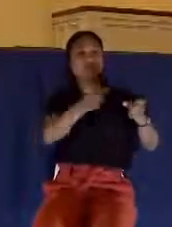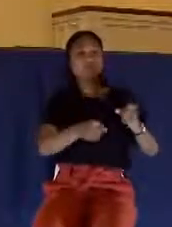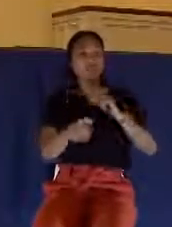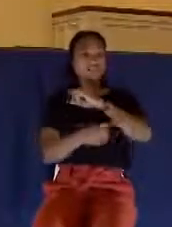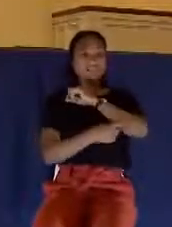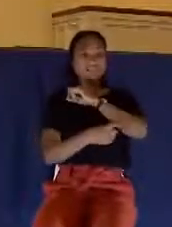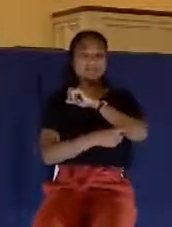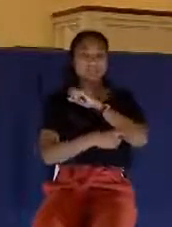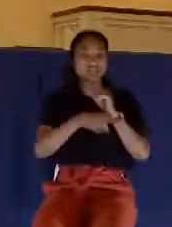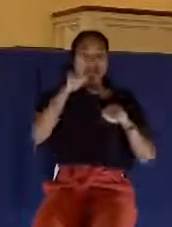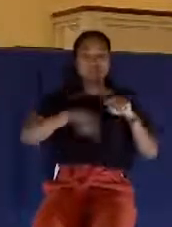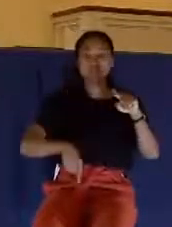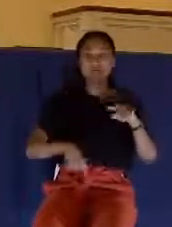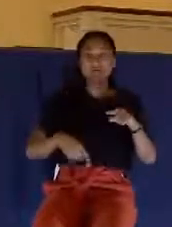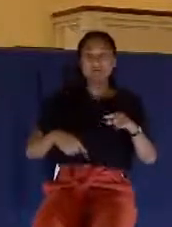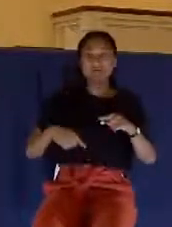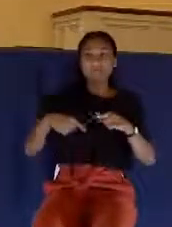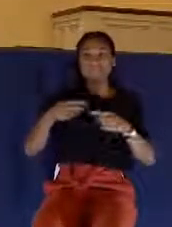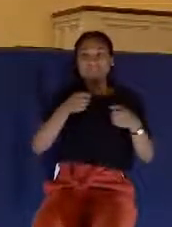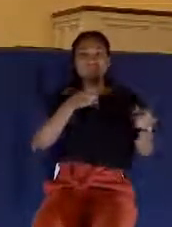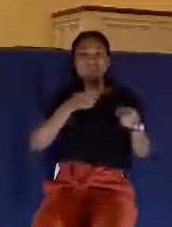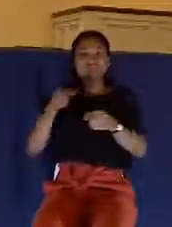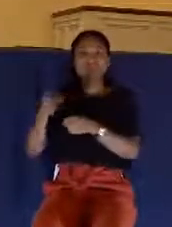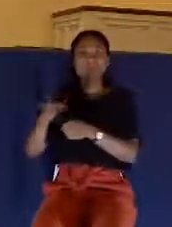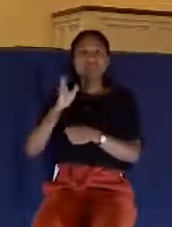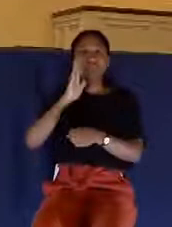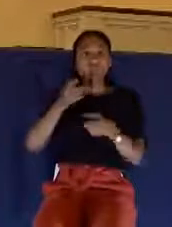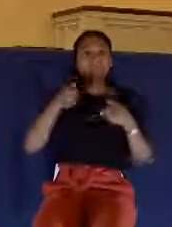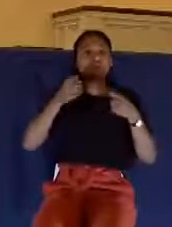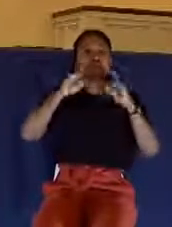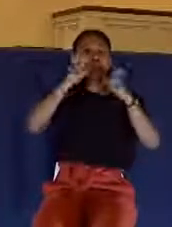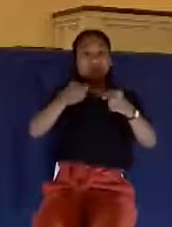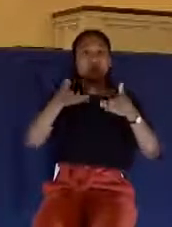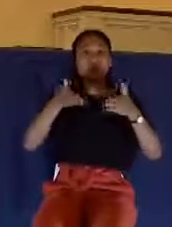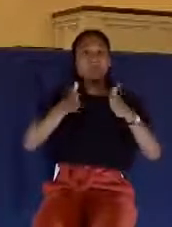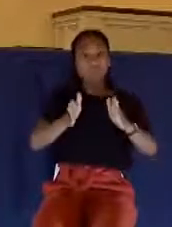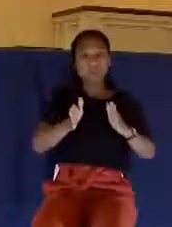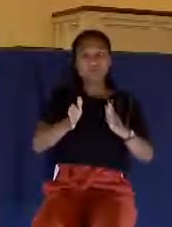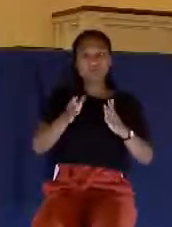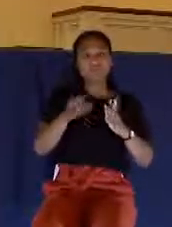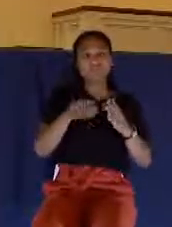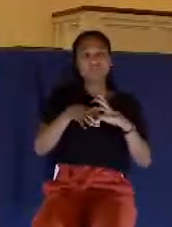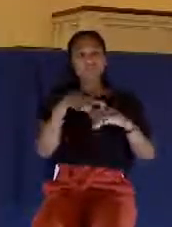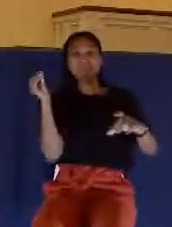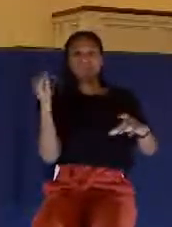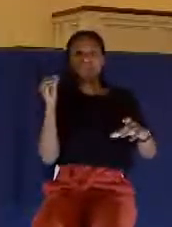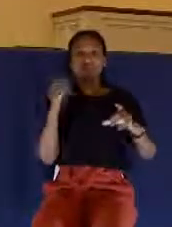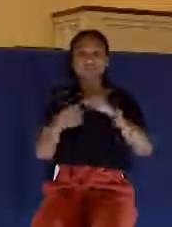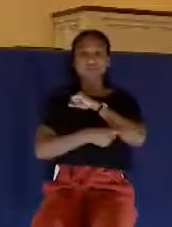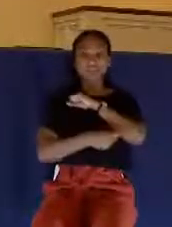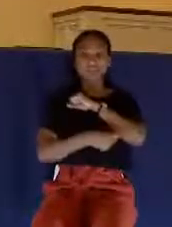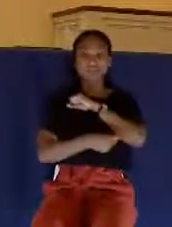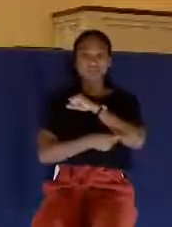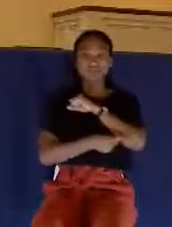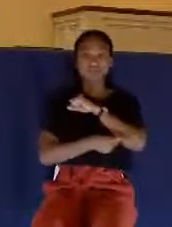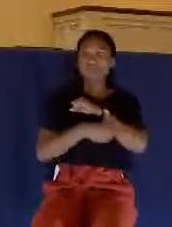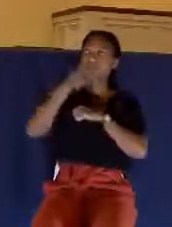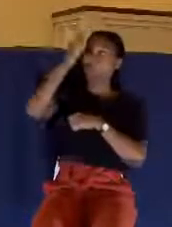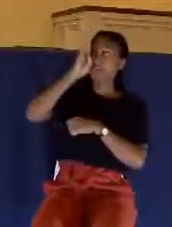the temptation also make a way of escape that you might be able to bear it? Distilled in that one verse tells us God's role in temptation.